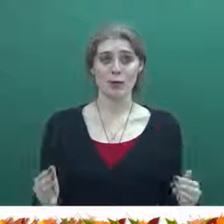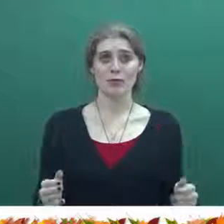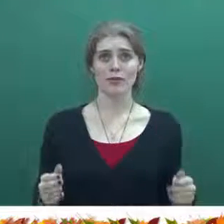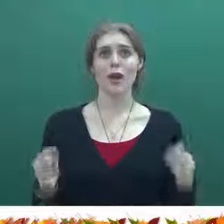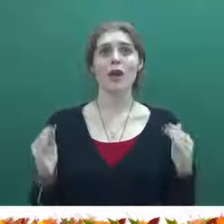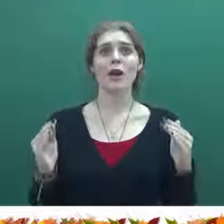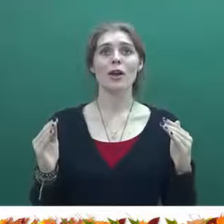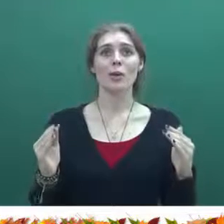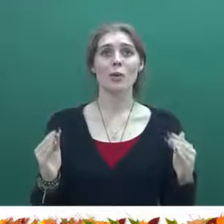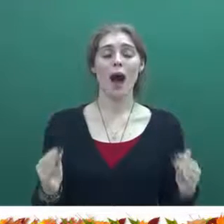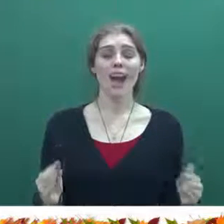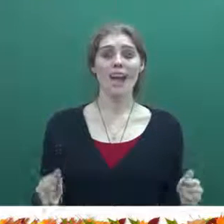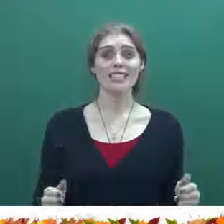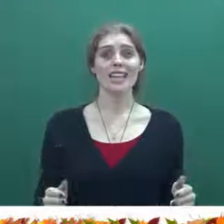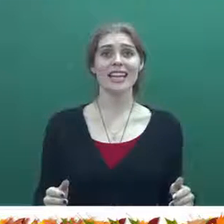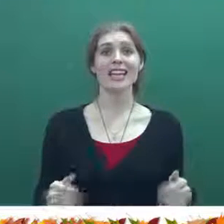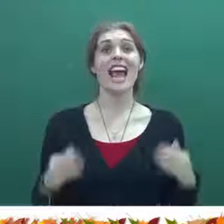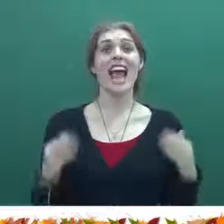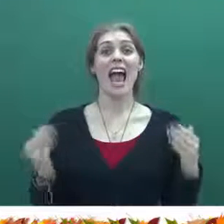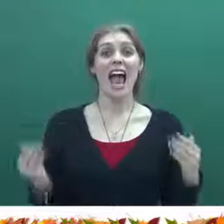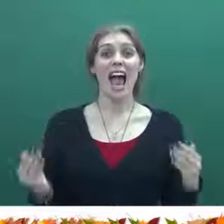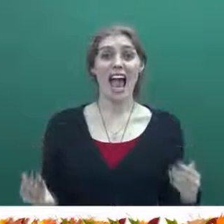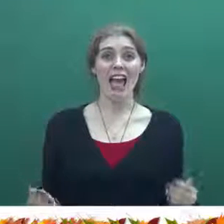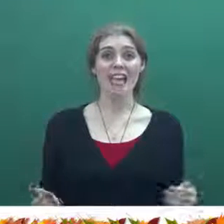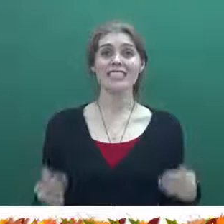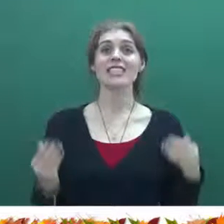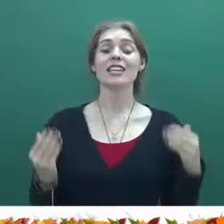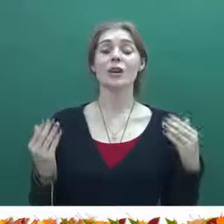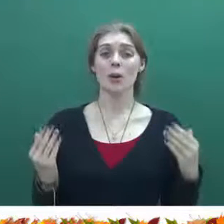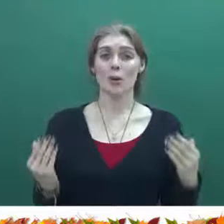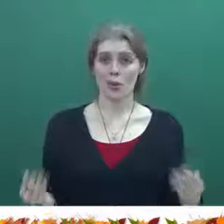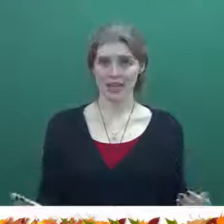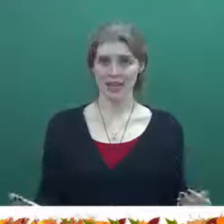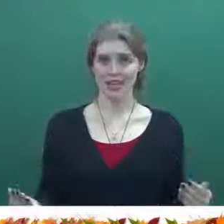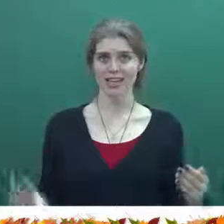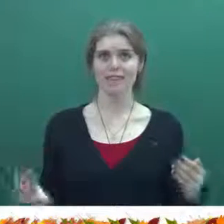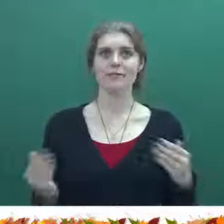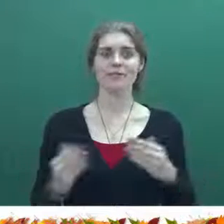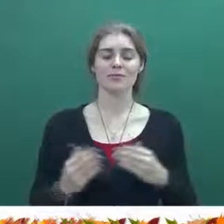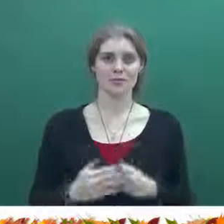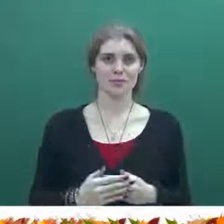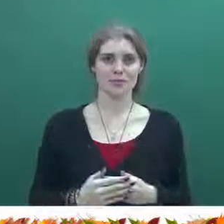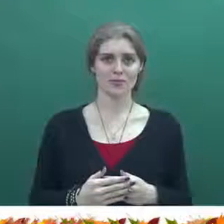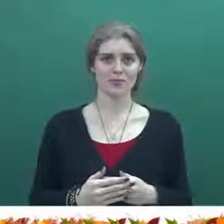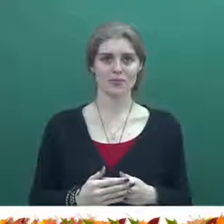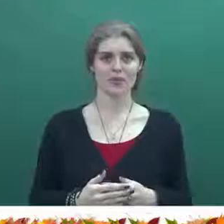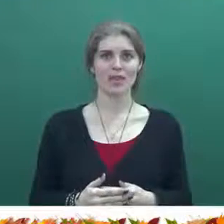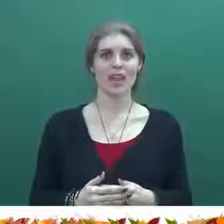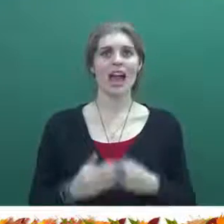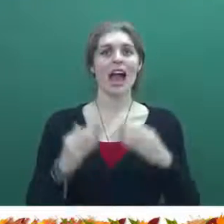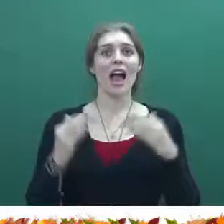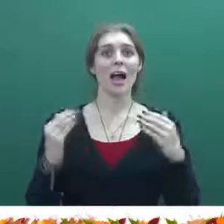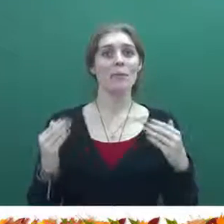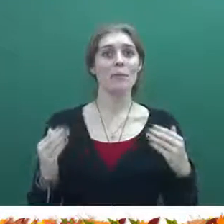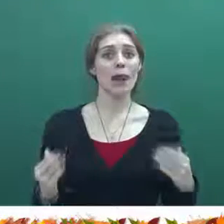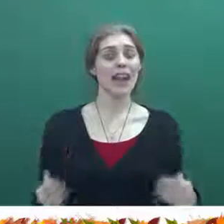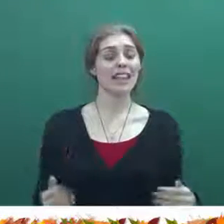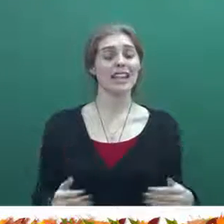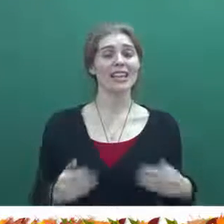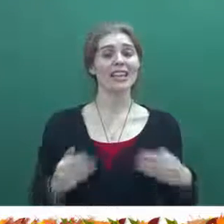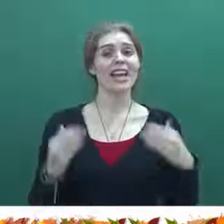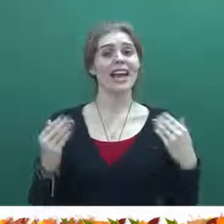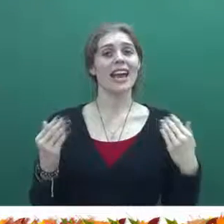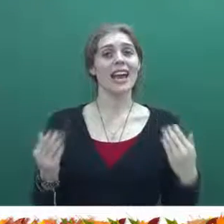move quietly and quickly. A